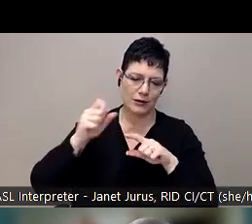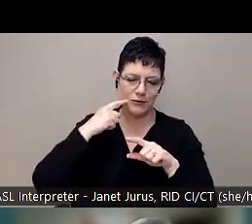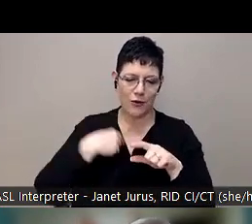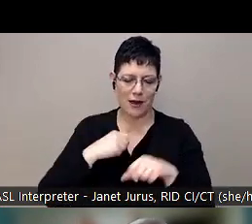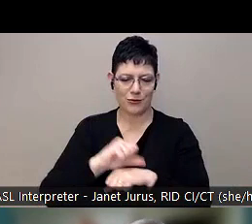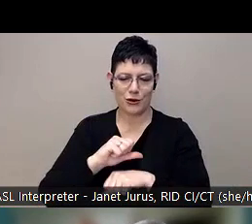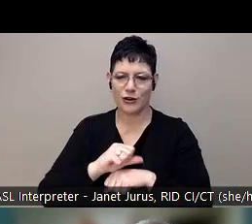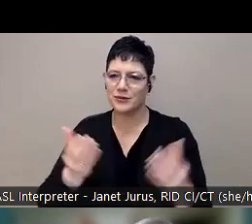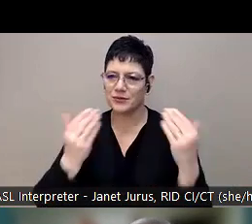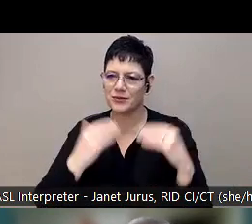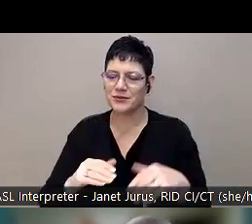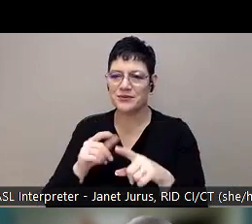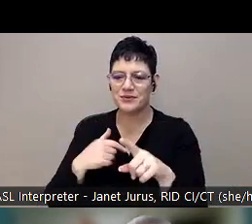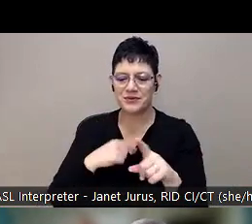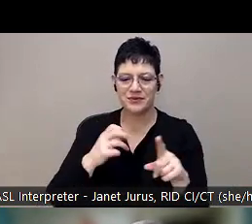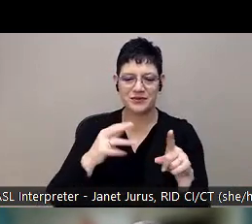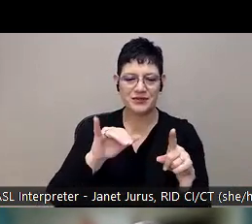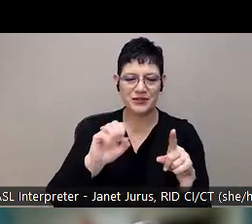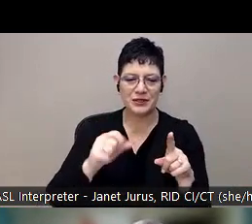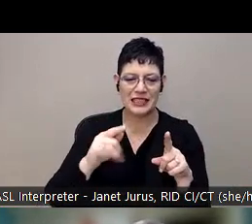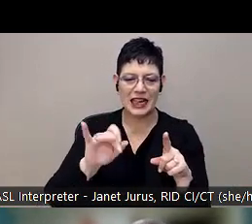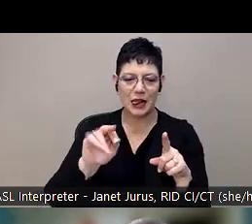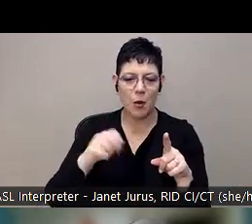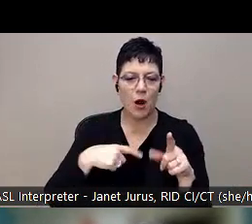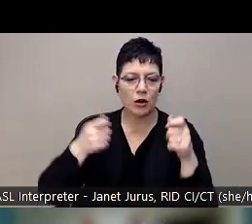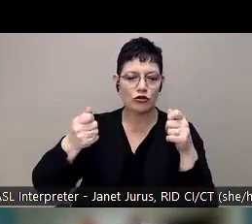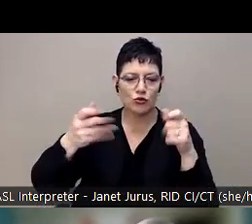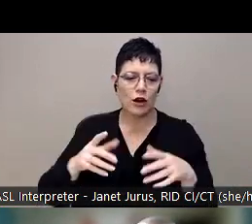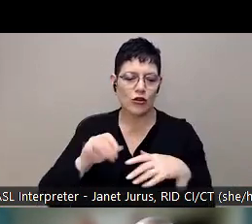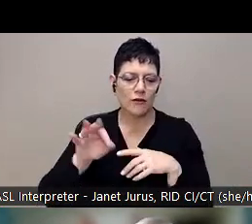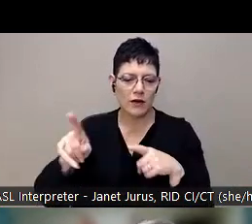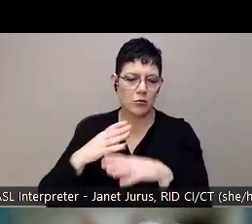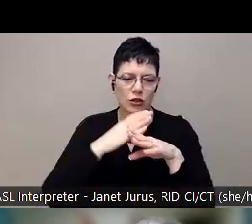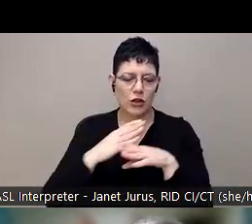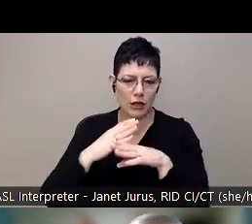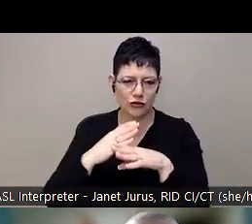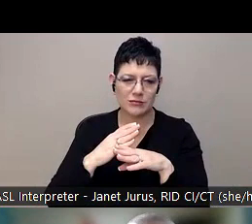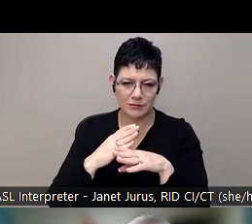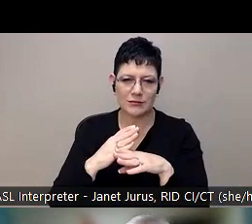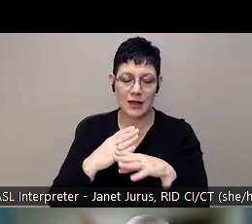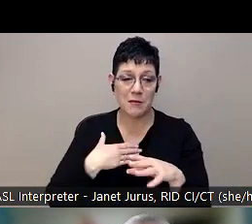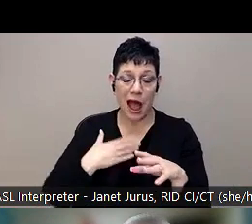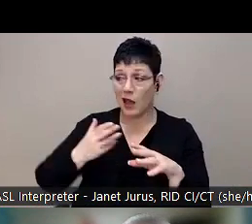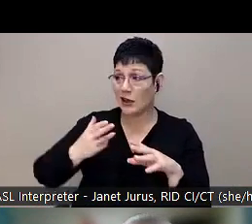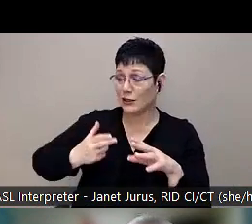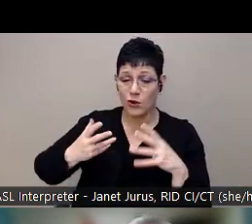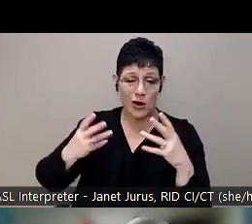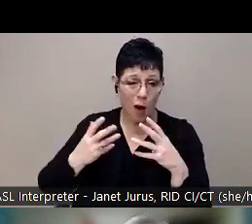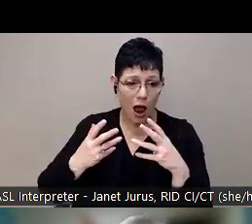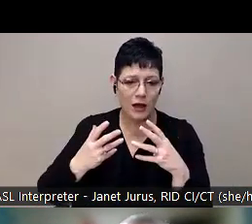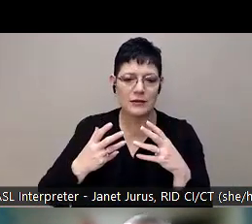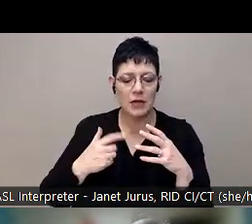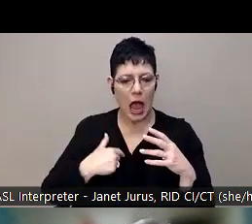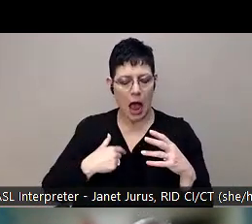And as Jackie mentioned, I'm Chris Gilmore. I'm the director of prevention. My background is being a troubled